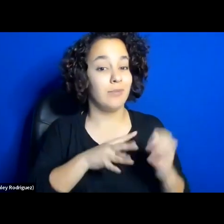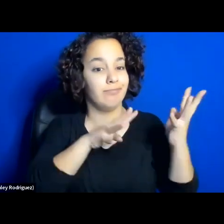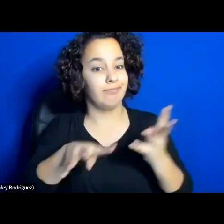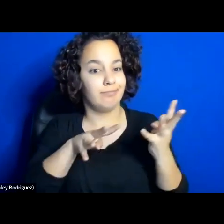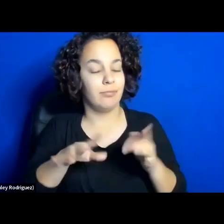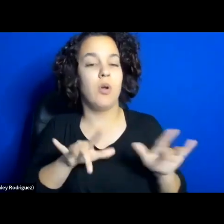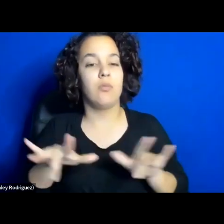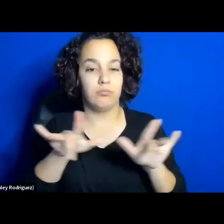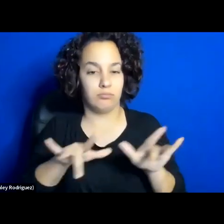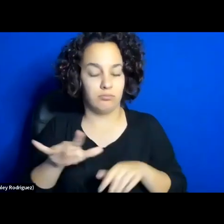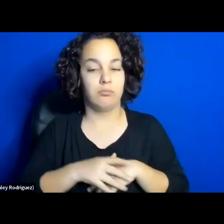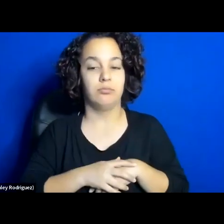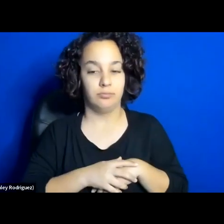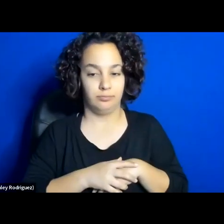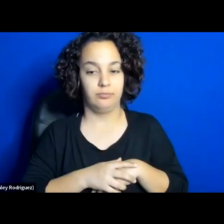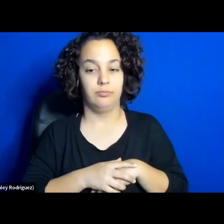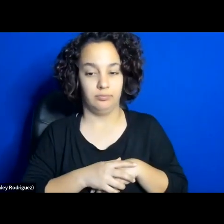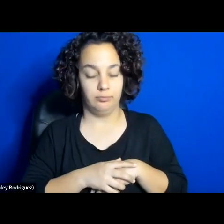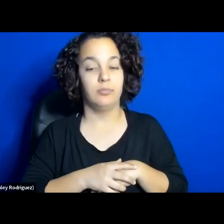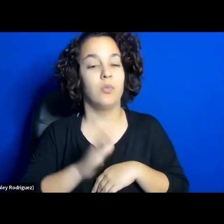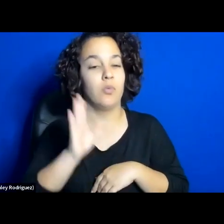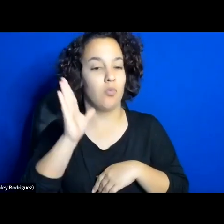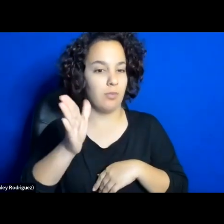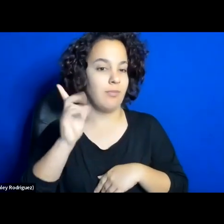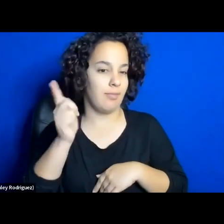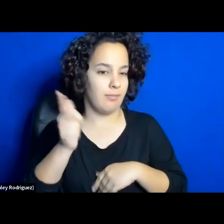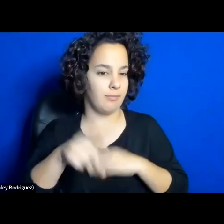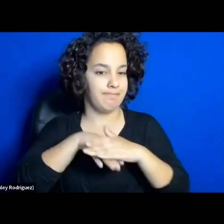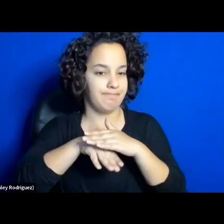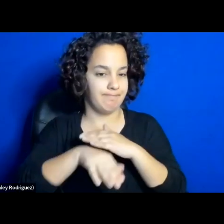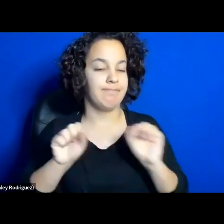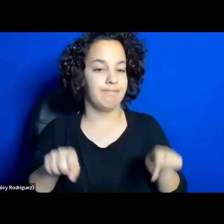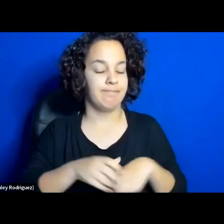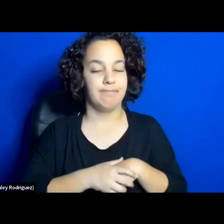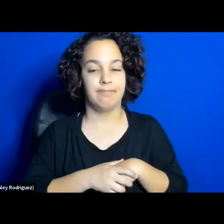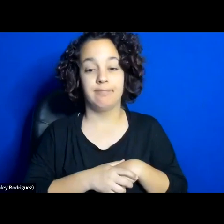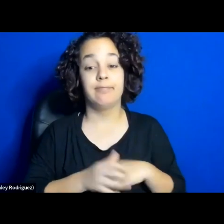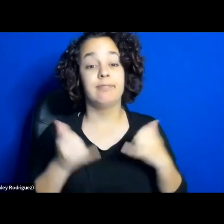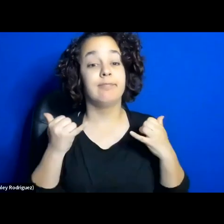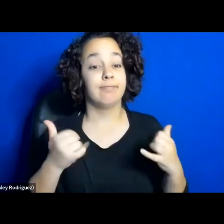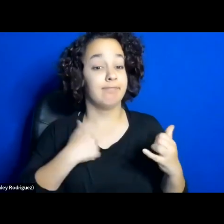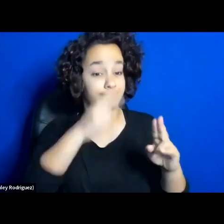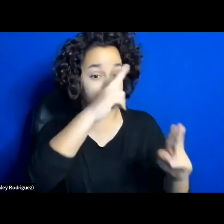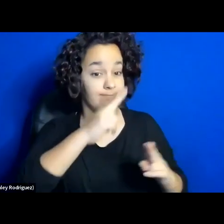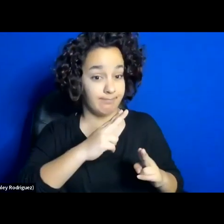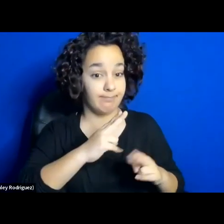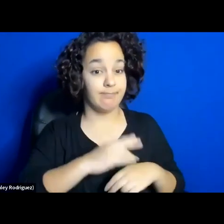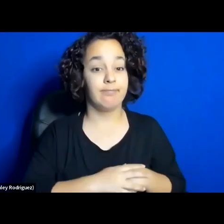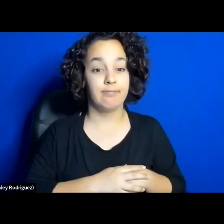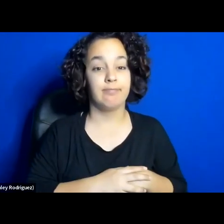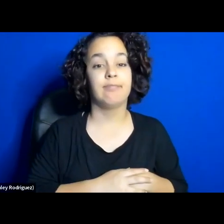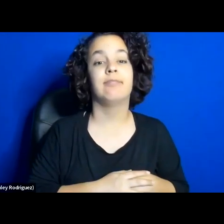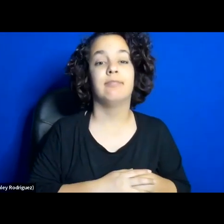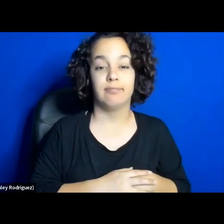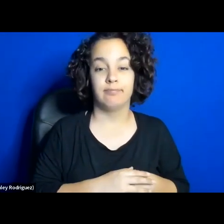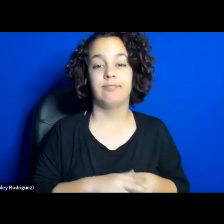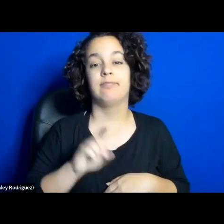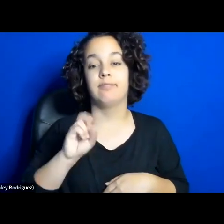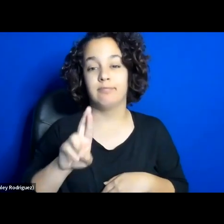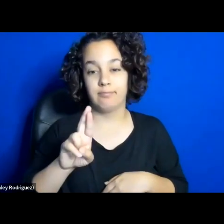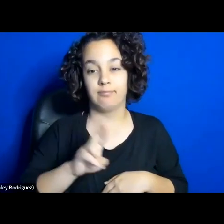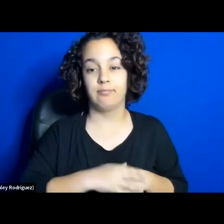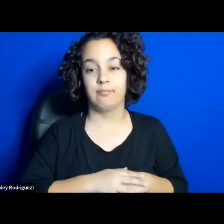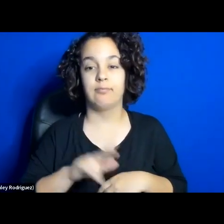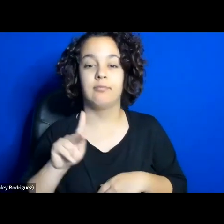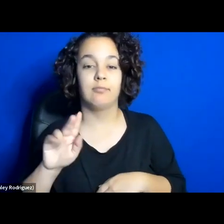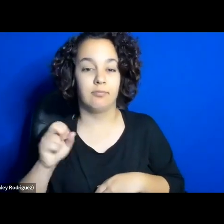will be accessible later on. Today, I'm honored to be joined by Dr. Keshavar, the Chair and Director of